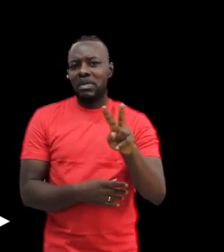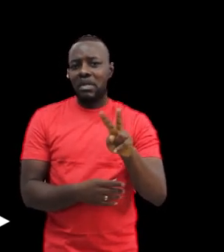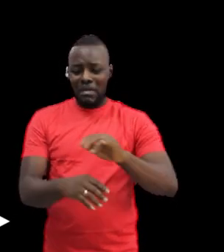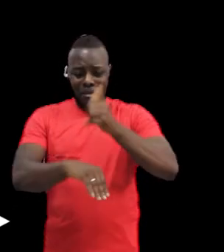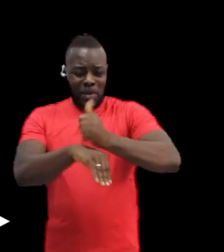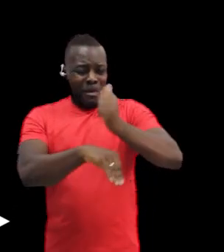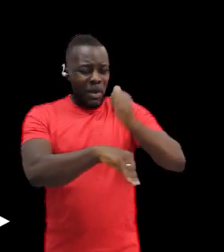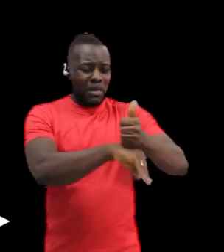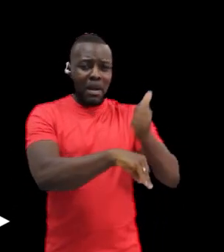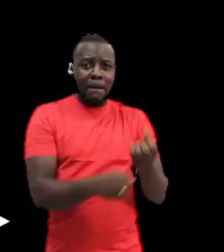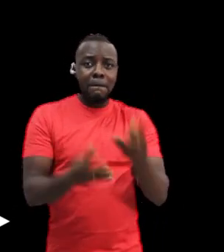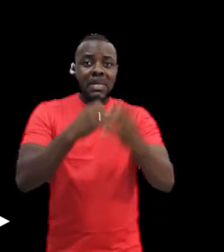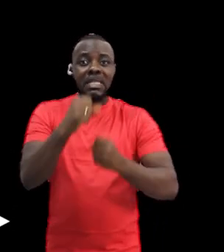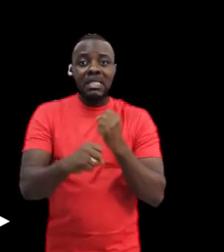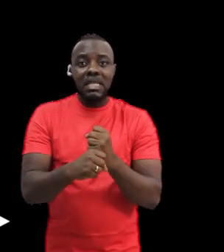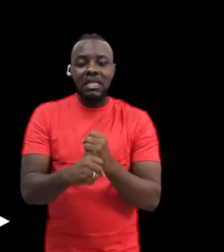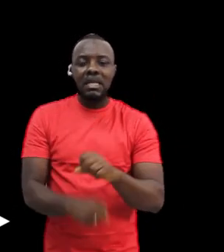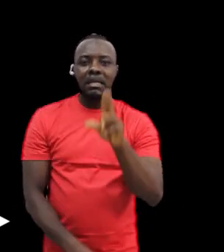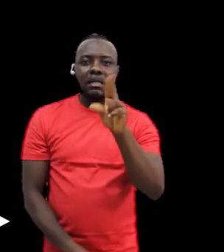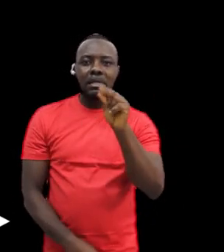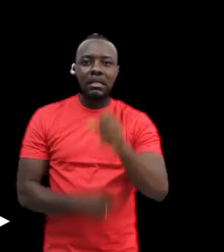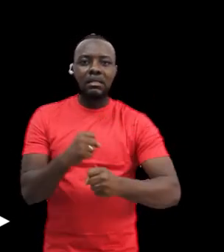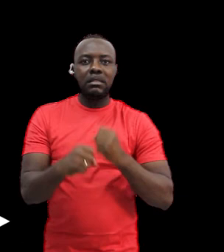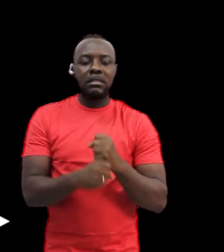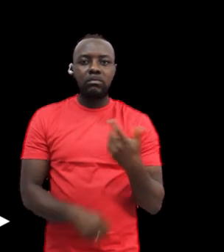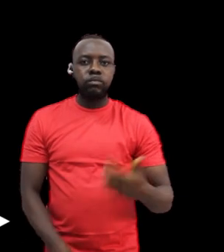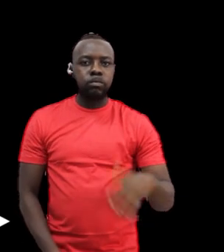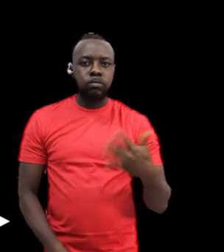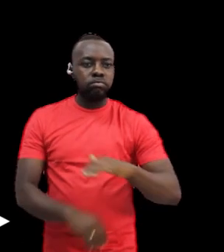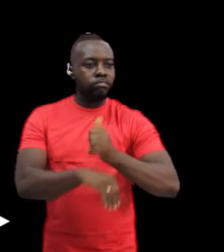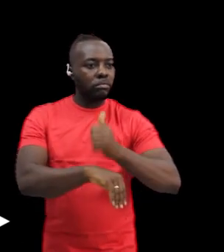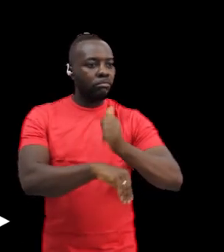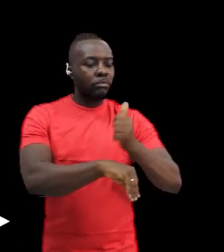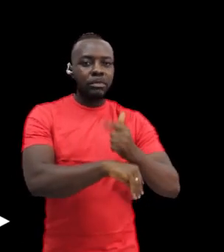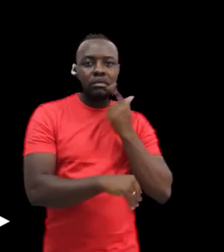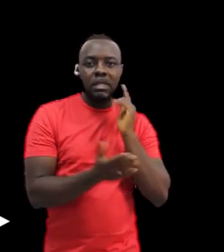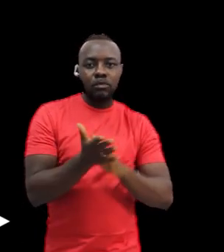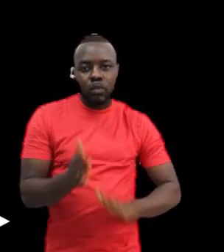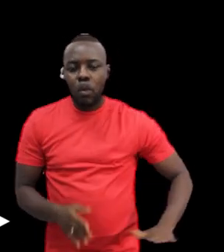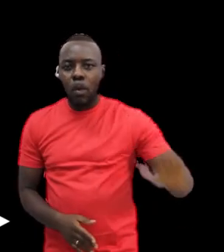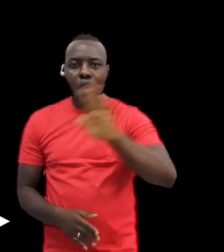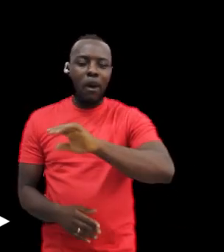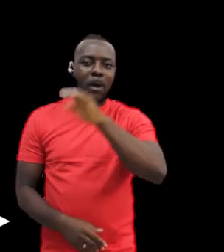32 schools for the Deaf across the continent,